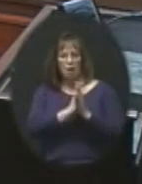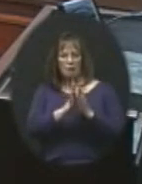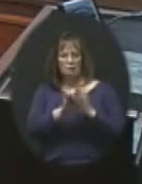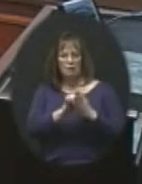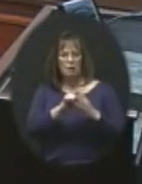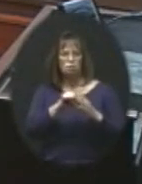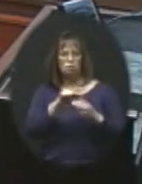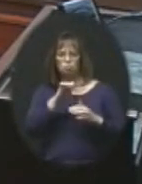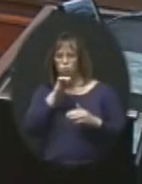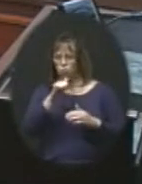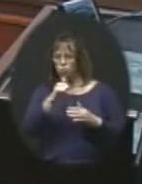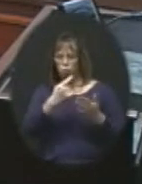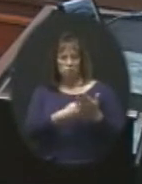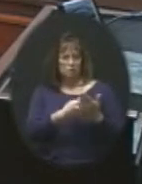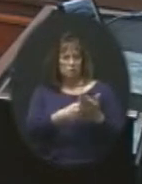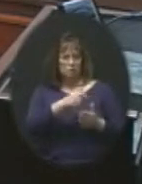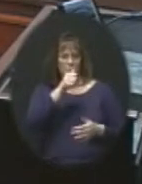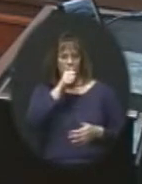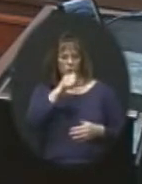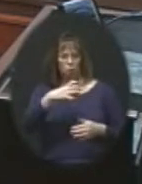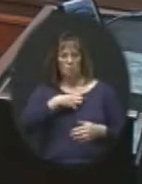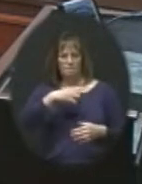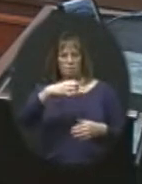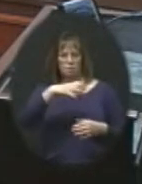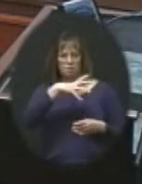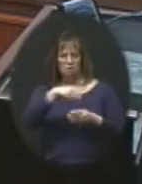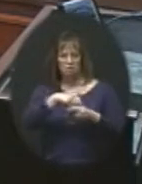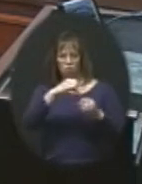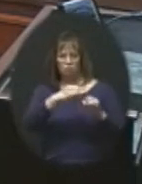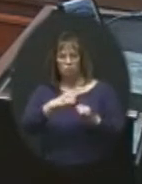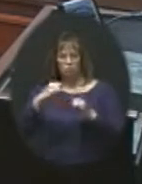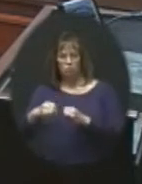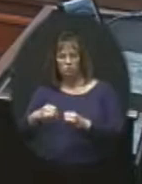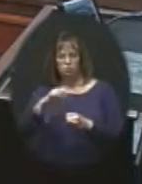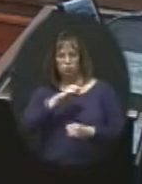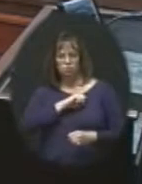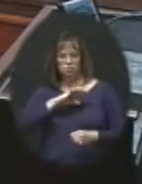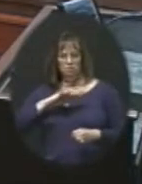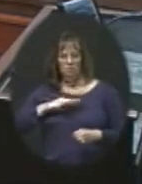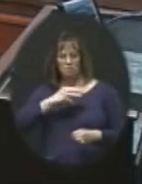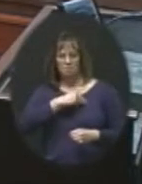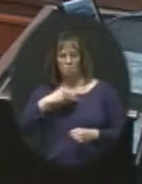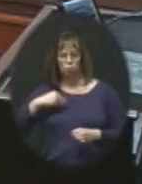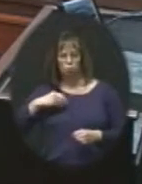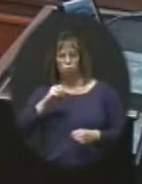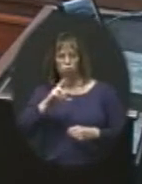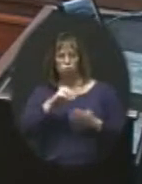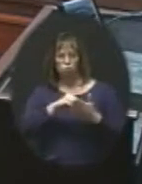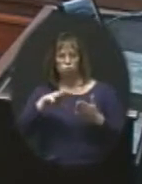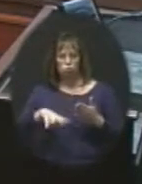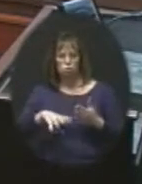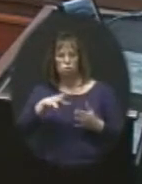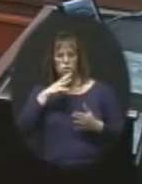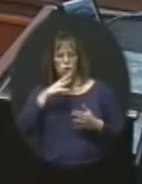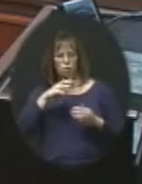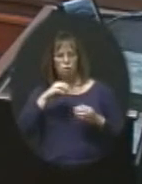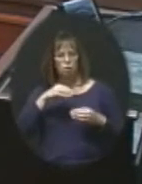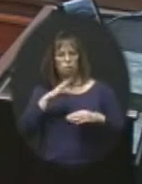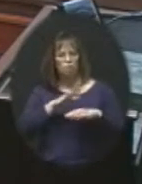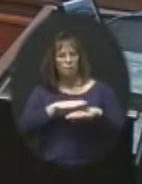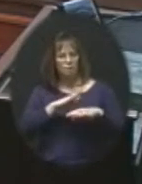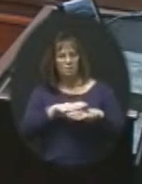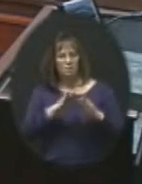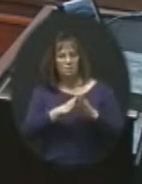speakers refrain from discussing personal complaints involving individual staff members or students. Those speaking are advised that public